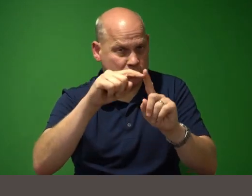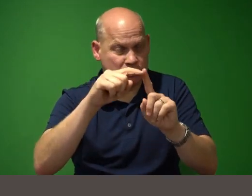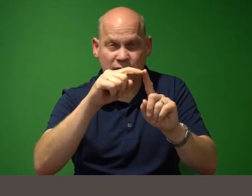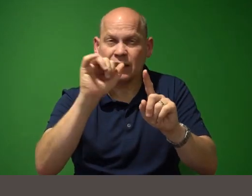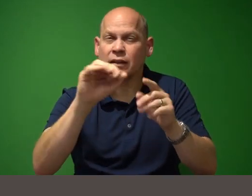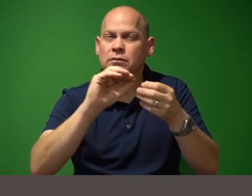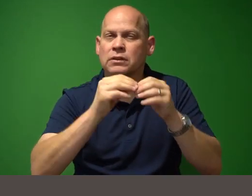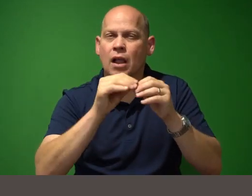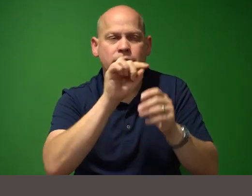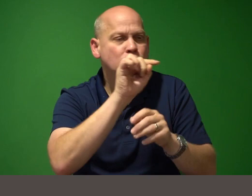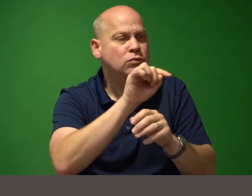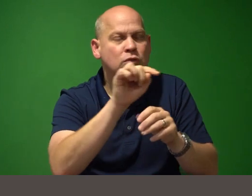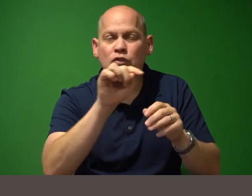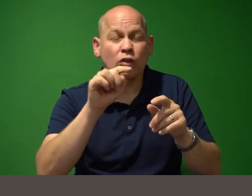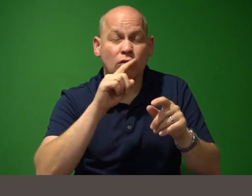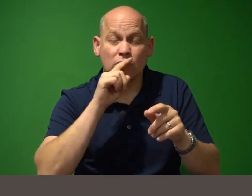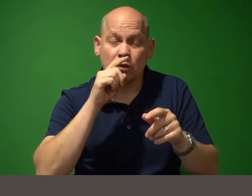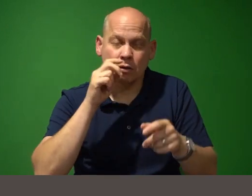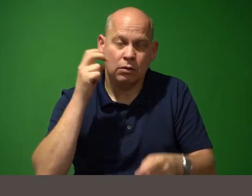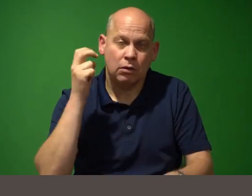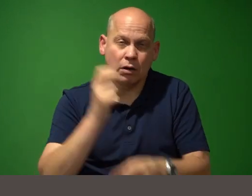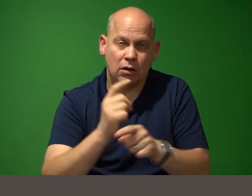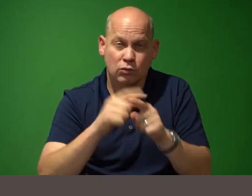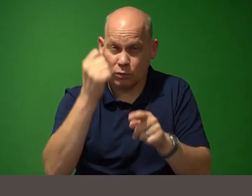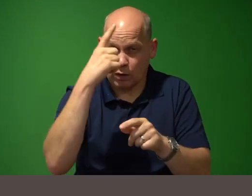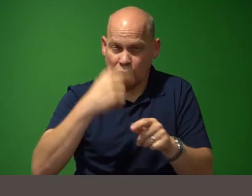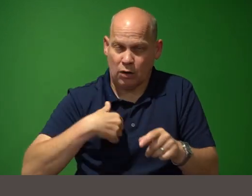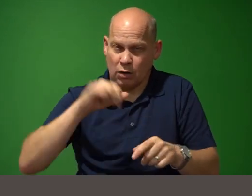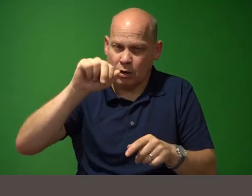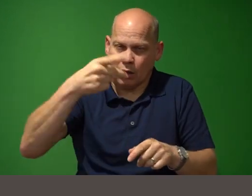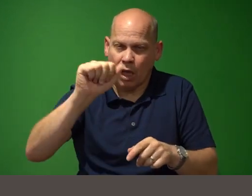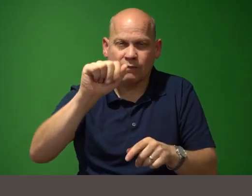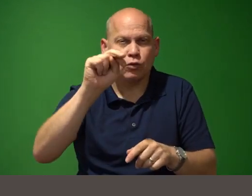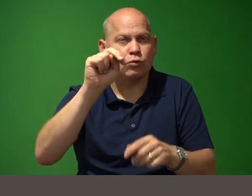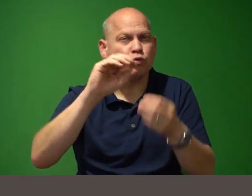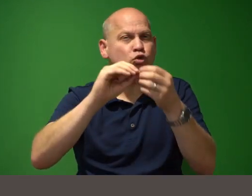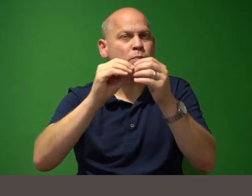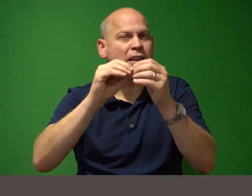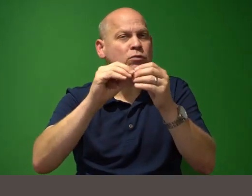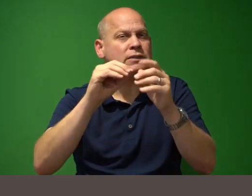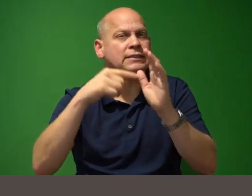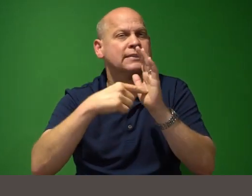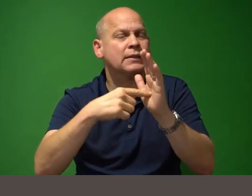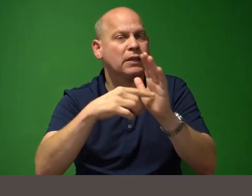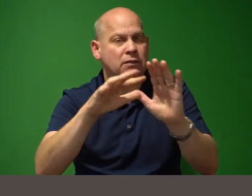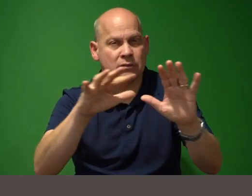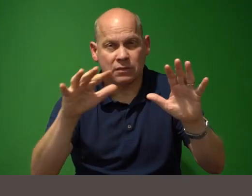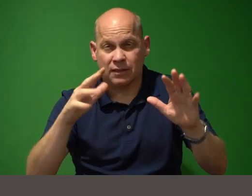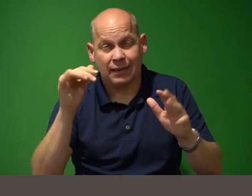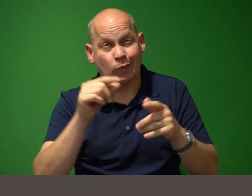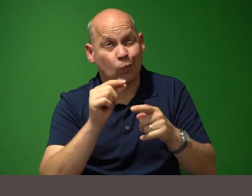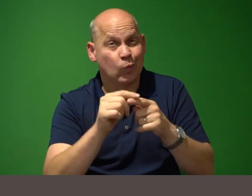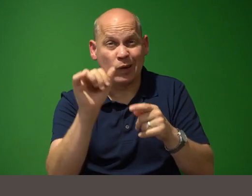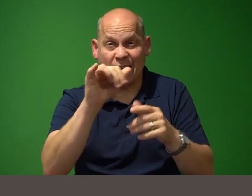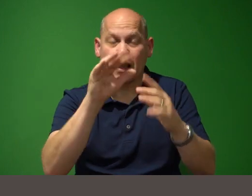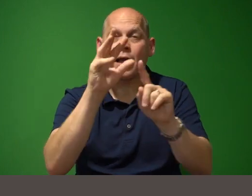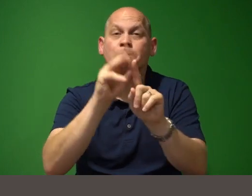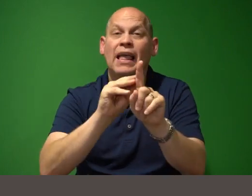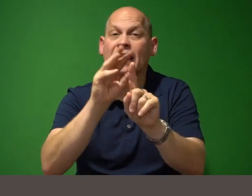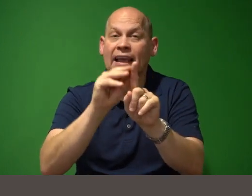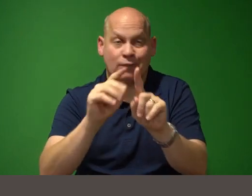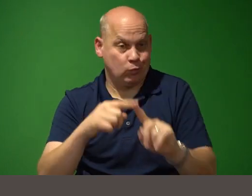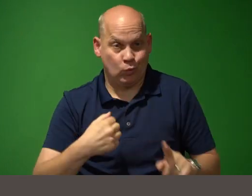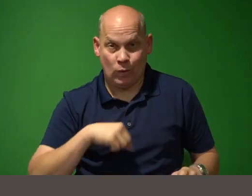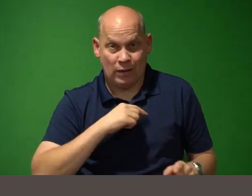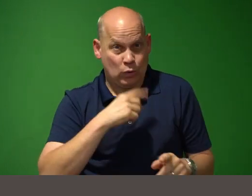our alphanumeric symbols so for example for example a word like banana to us we just see letters in the alphabet